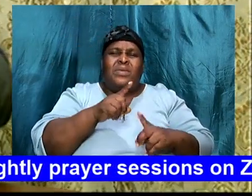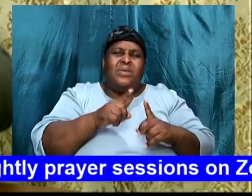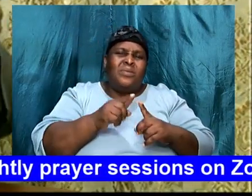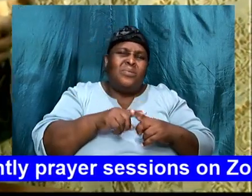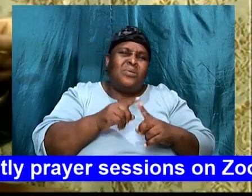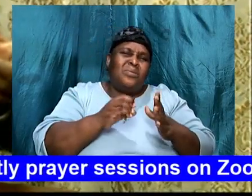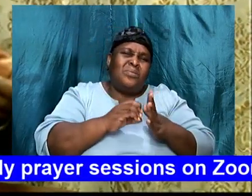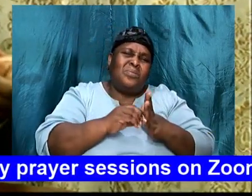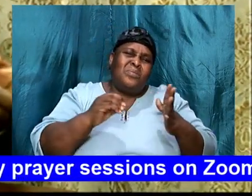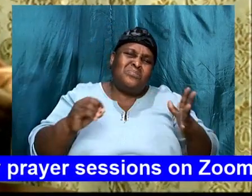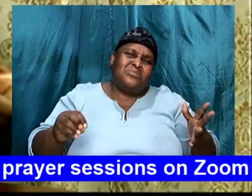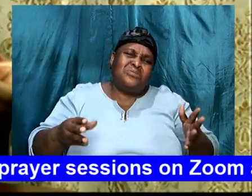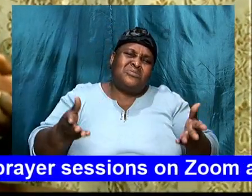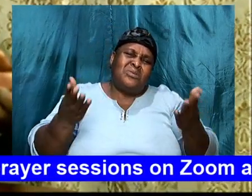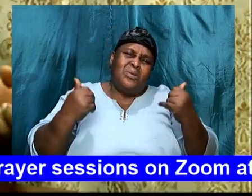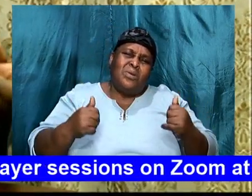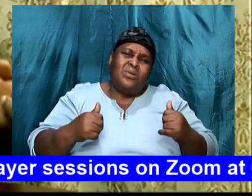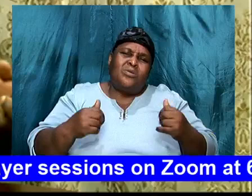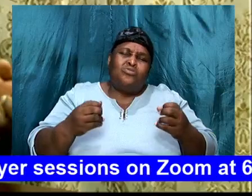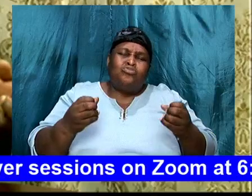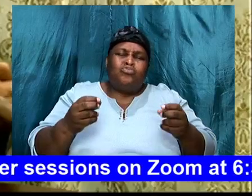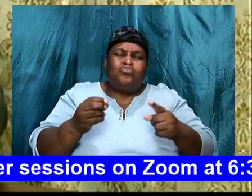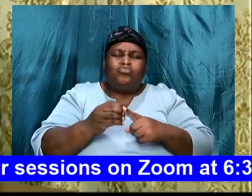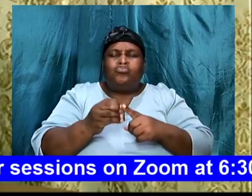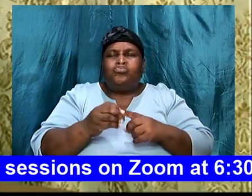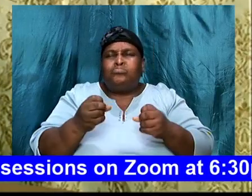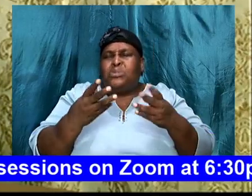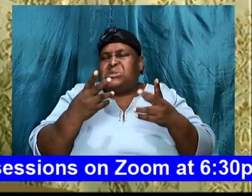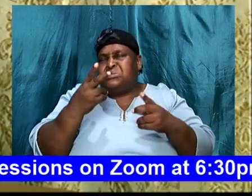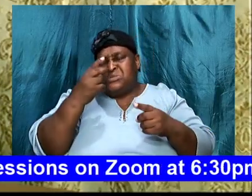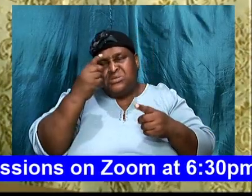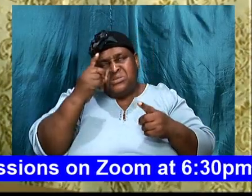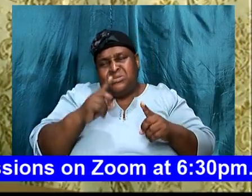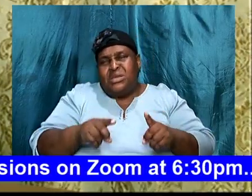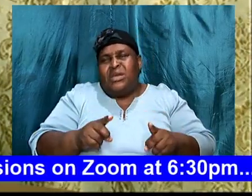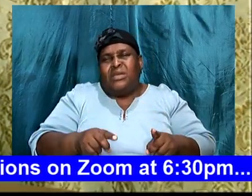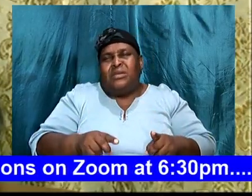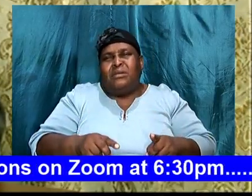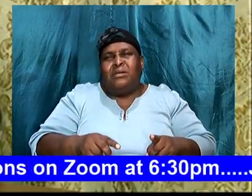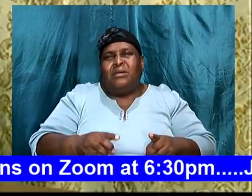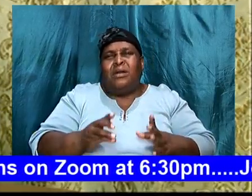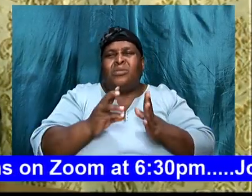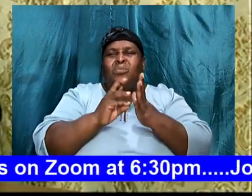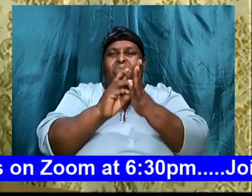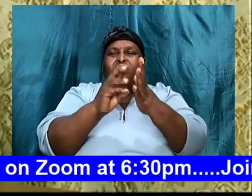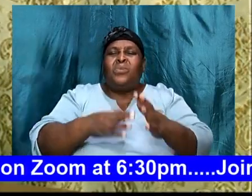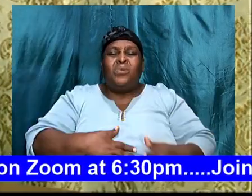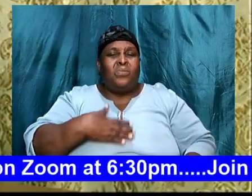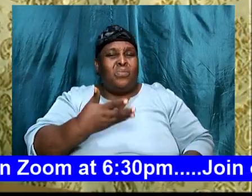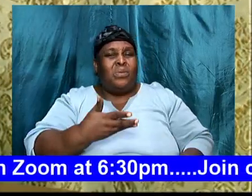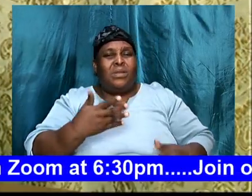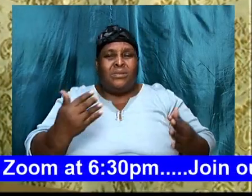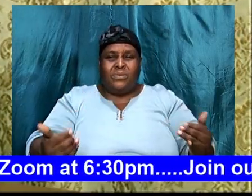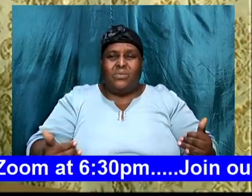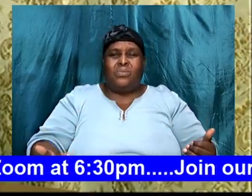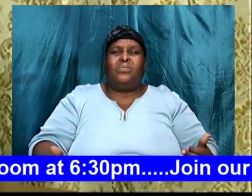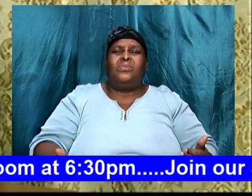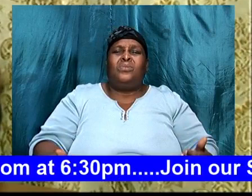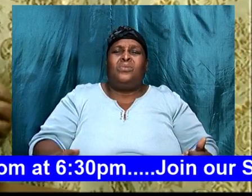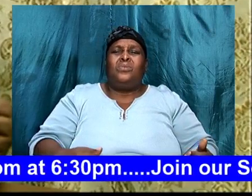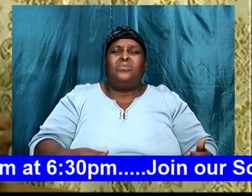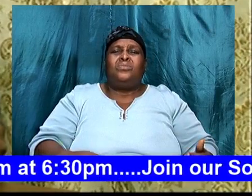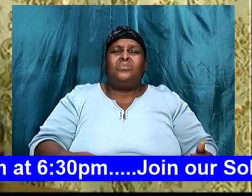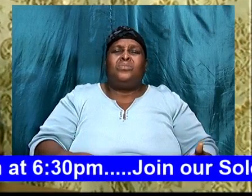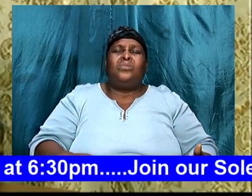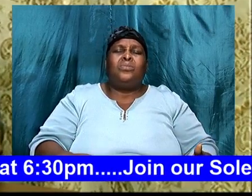have, too much, desires for this thing, and we are willing now, to come out of, the will of God. Just